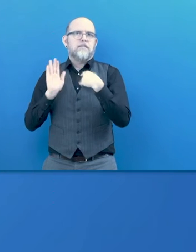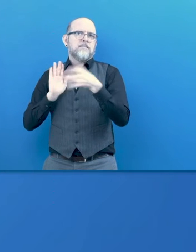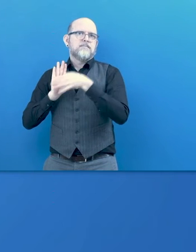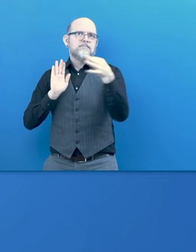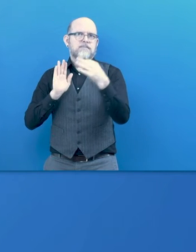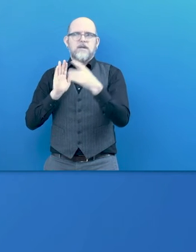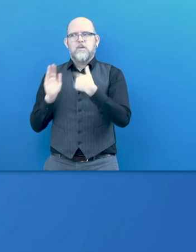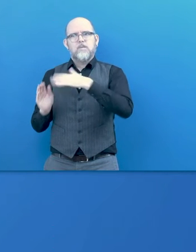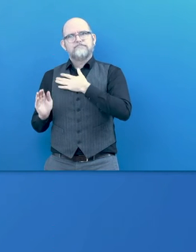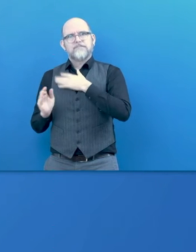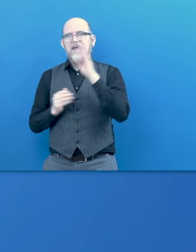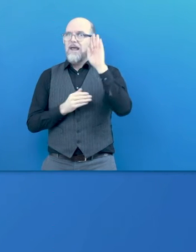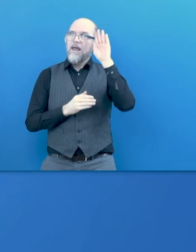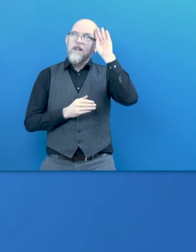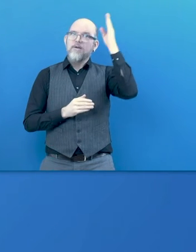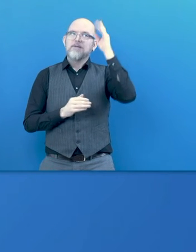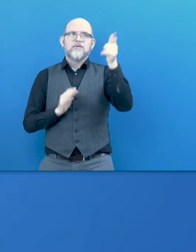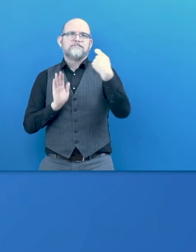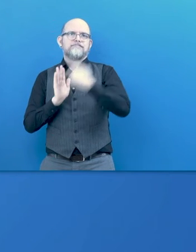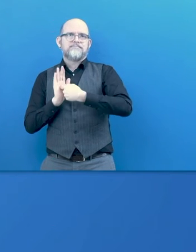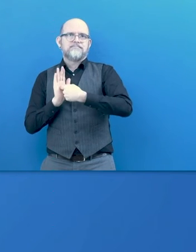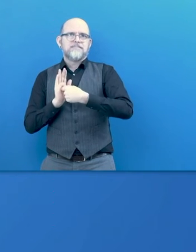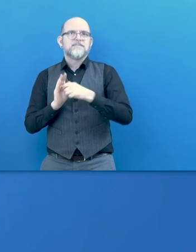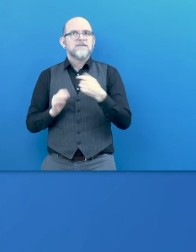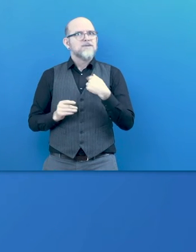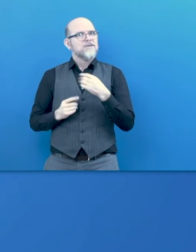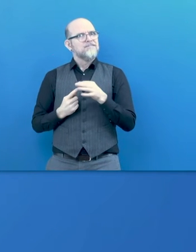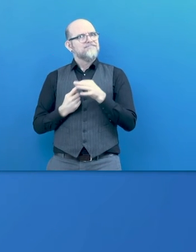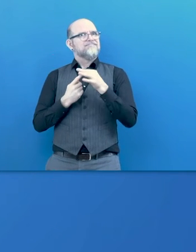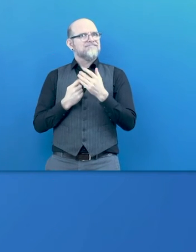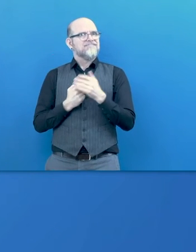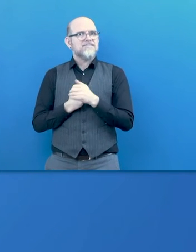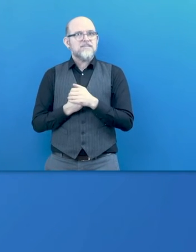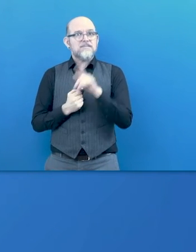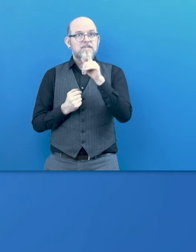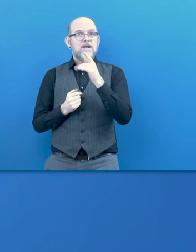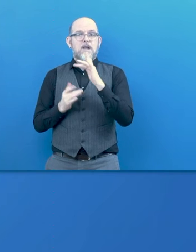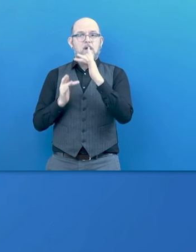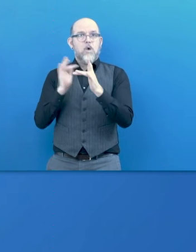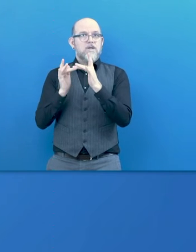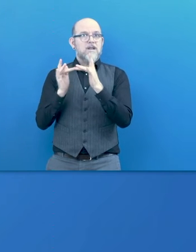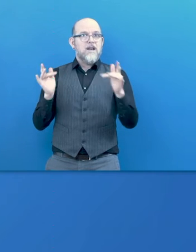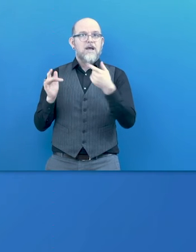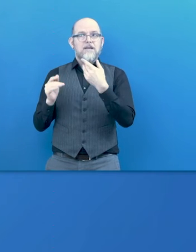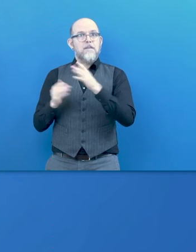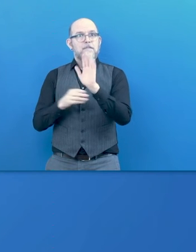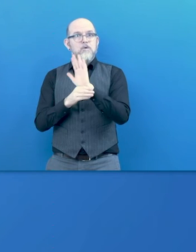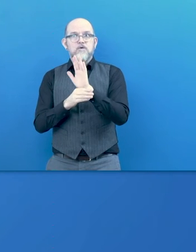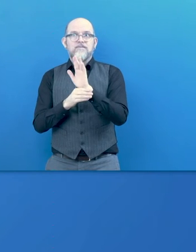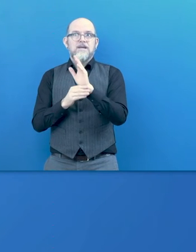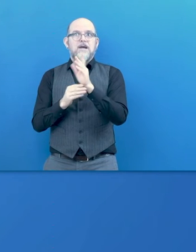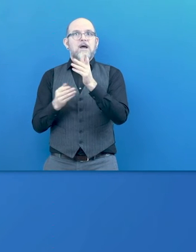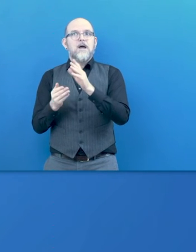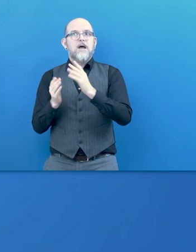Currently, especially, the green sequence offline video recordings used for the